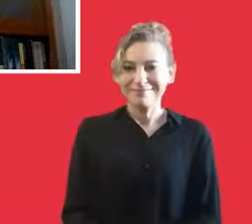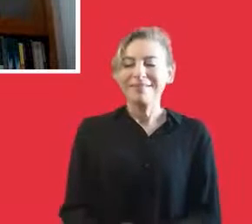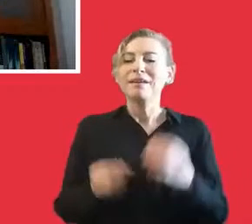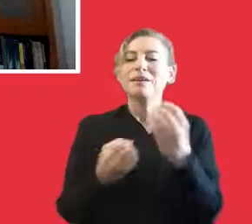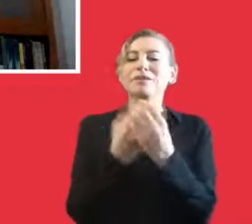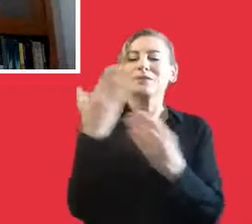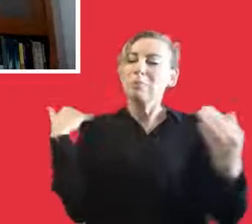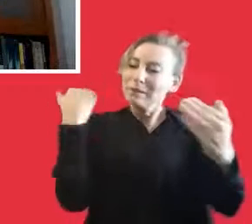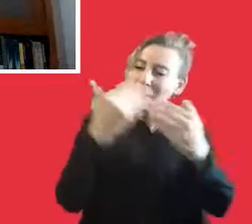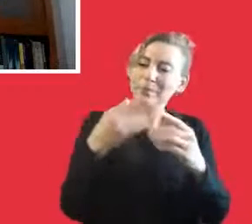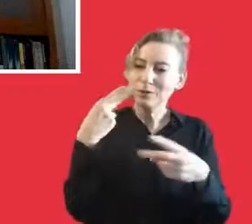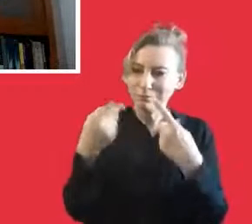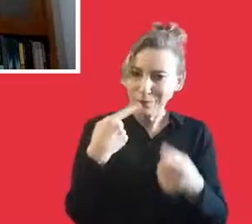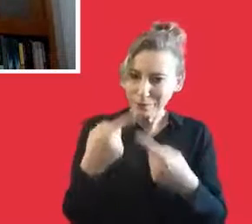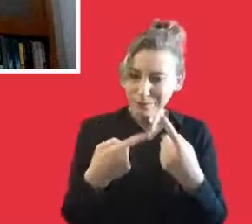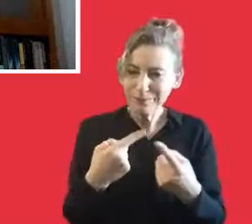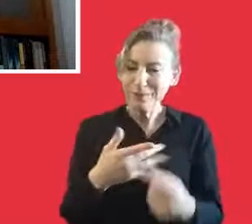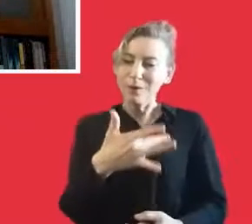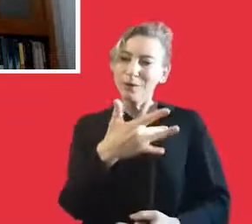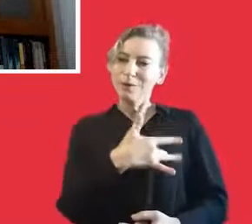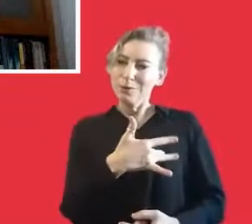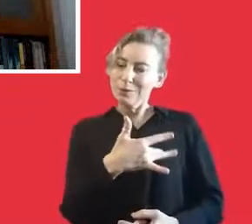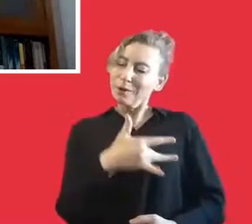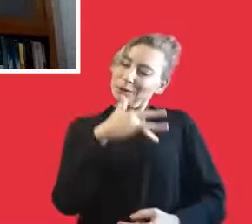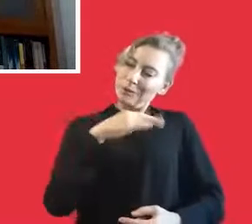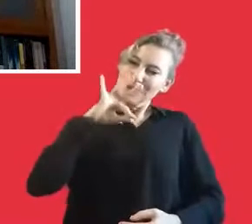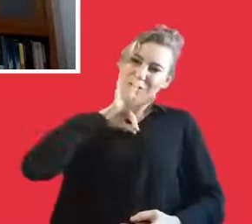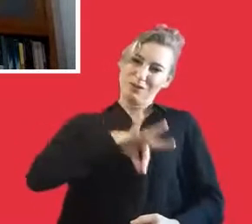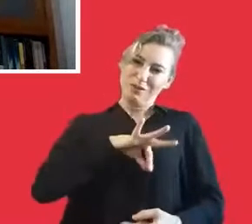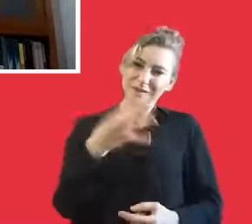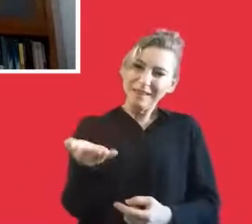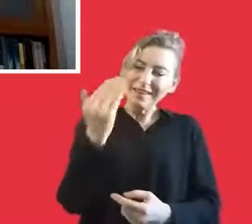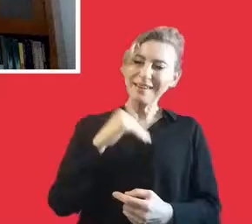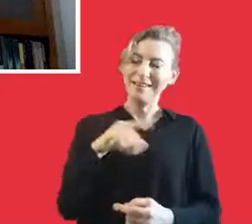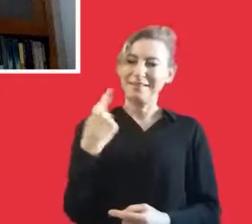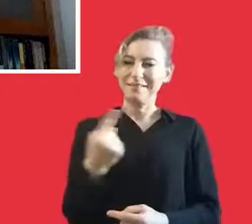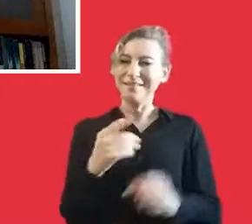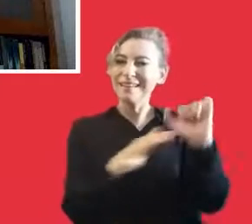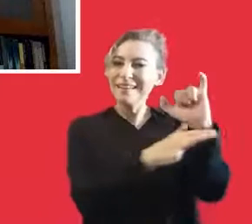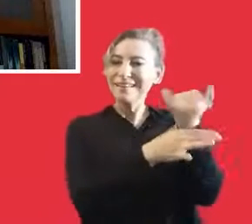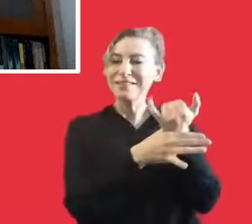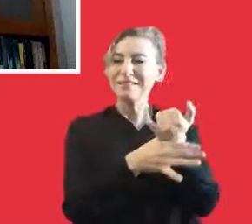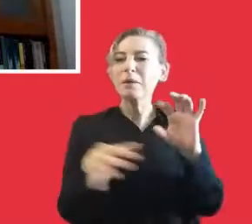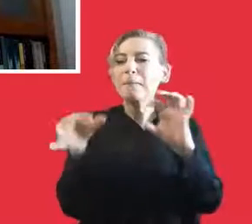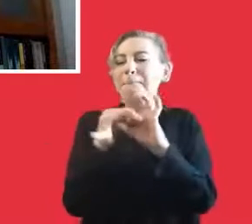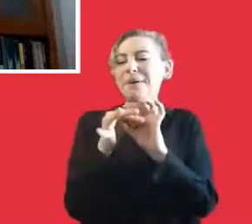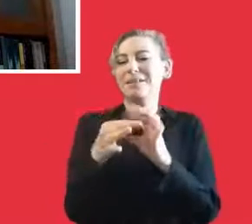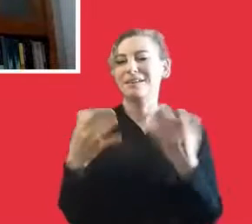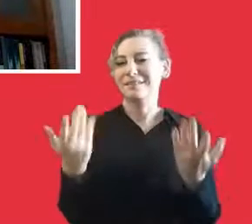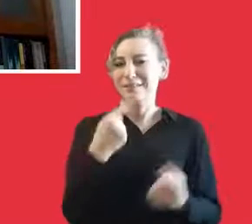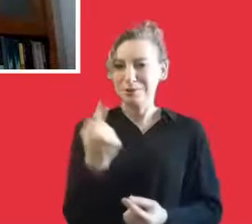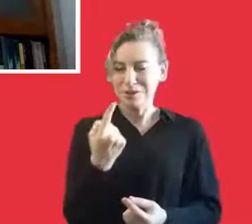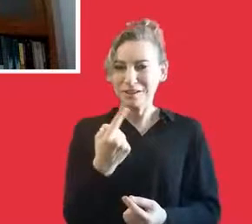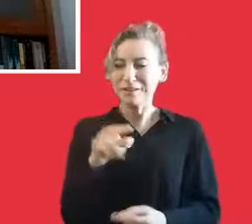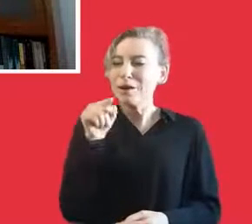Thank we have been talking about it from the beginning. Being a volunteer is something from the heart. And the art is very much related